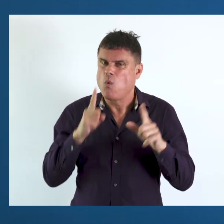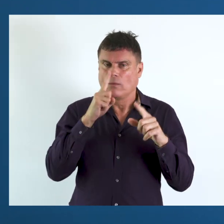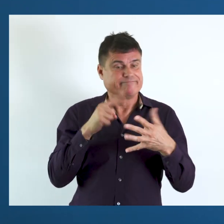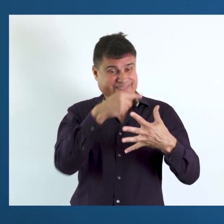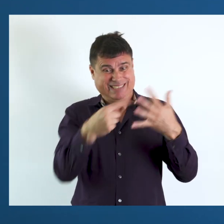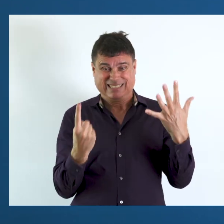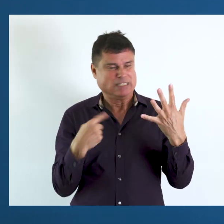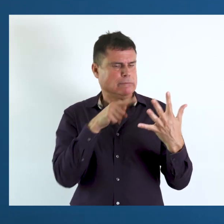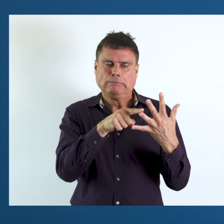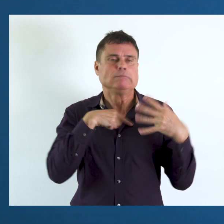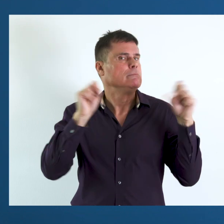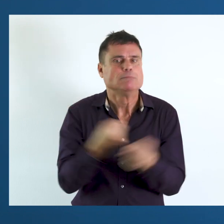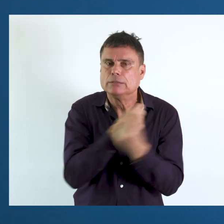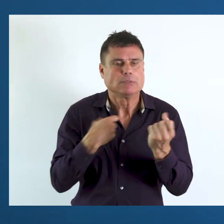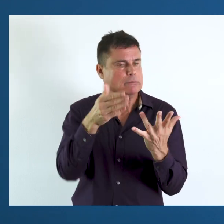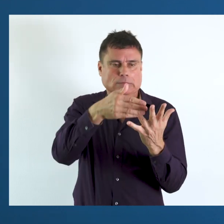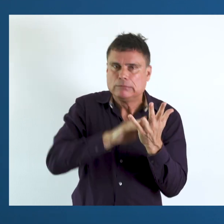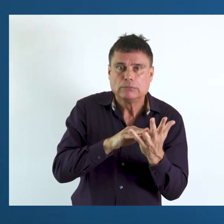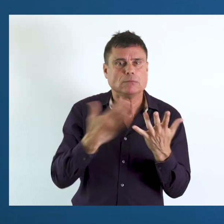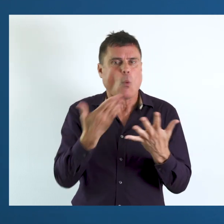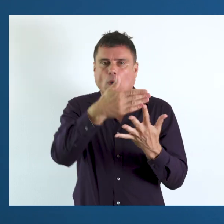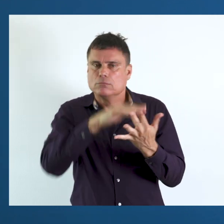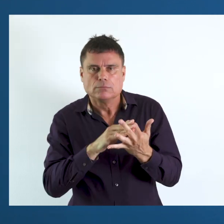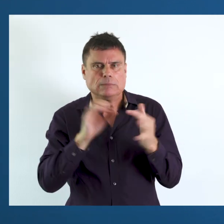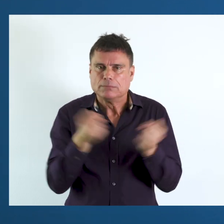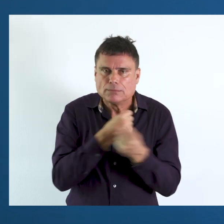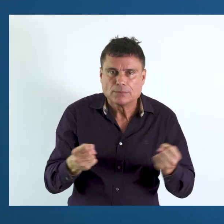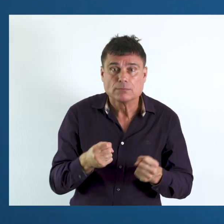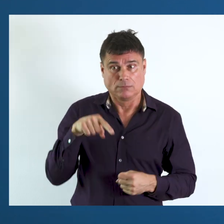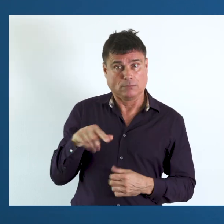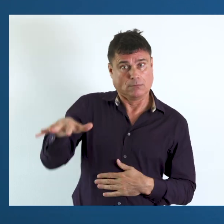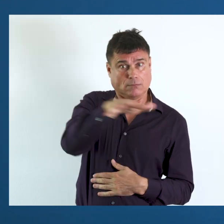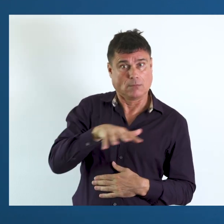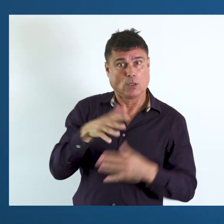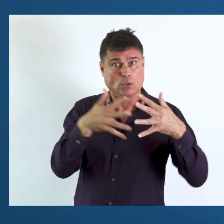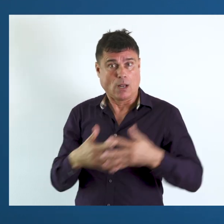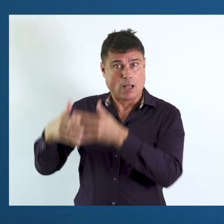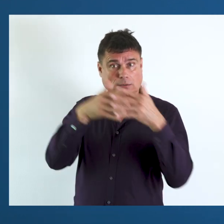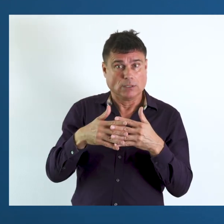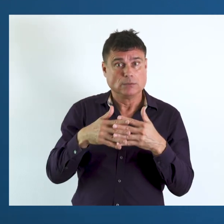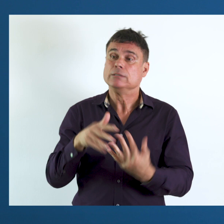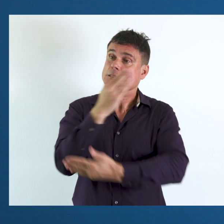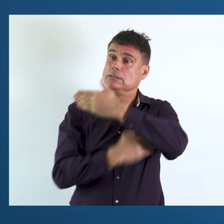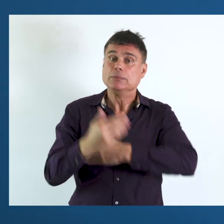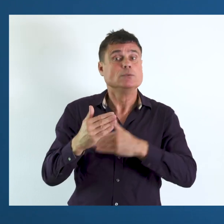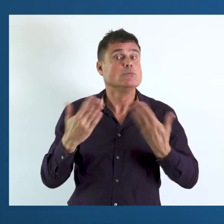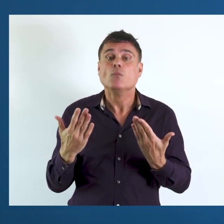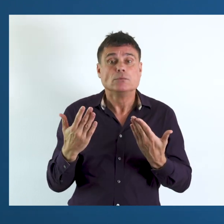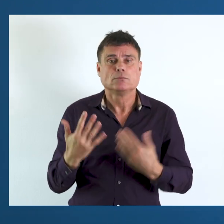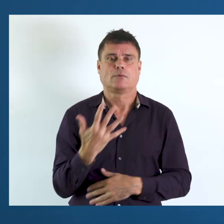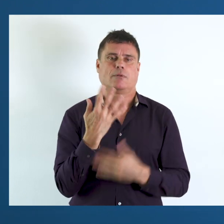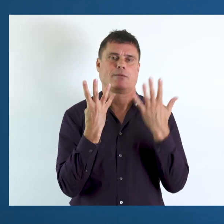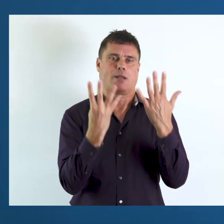difficulty or cannot do at least one of those six domains of functioning. In the United States,